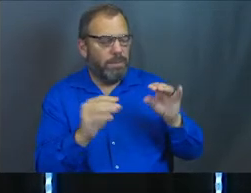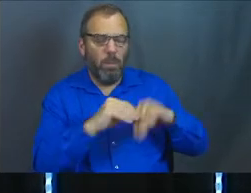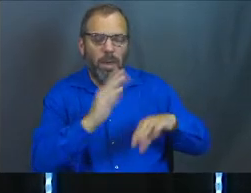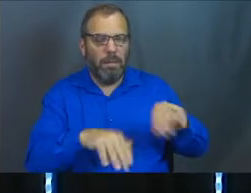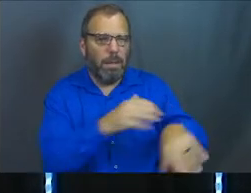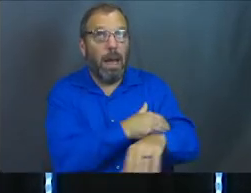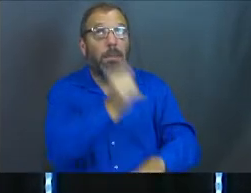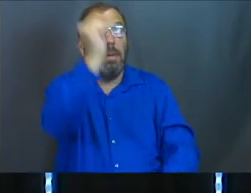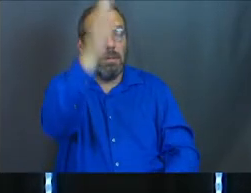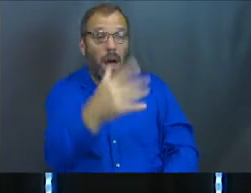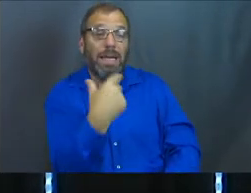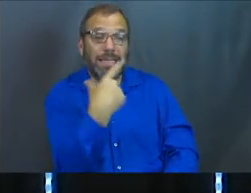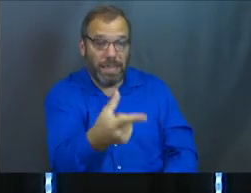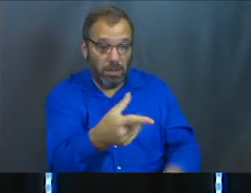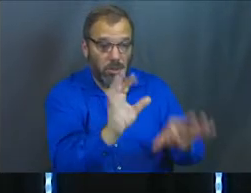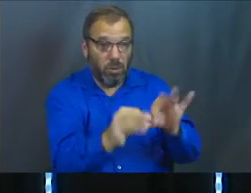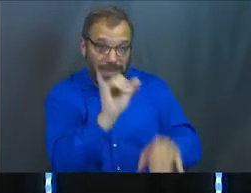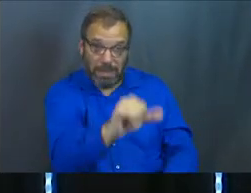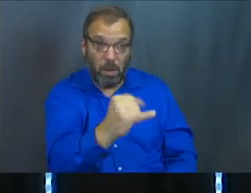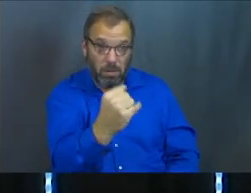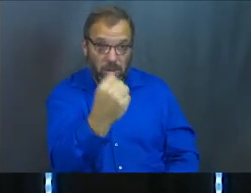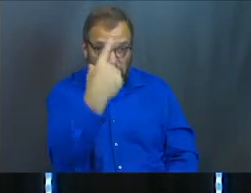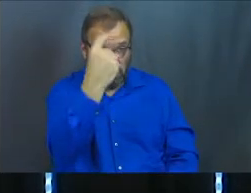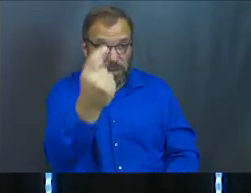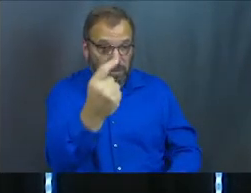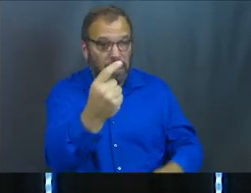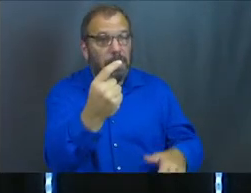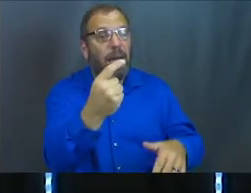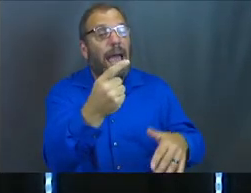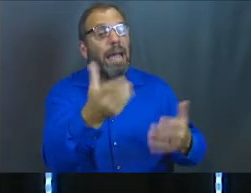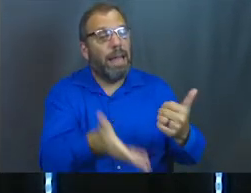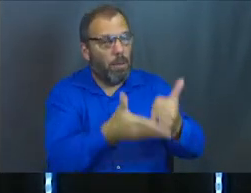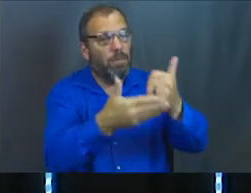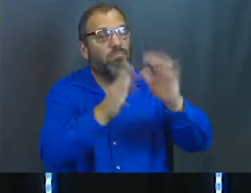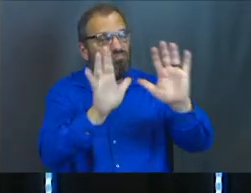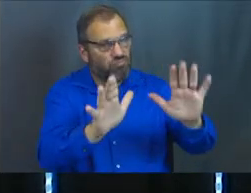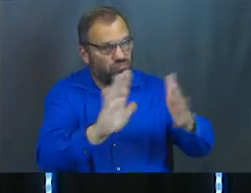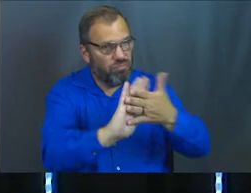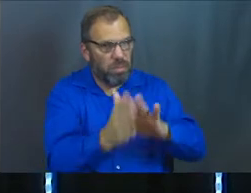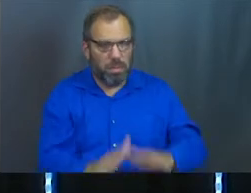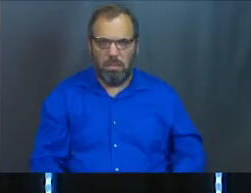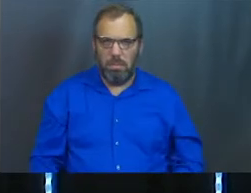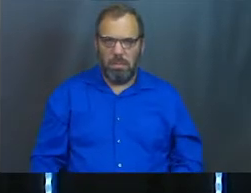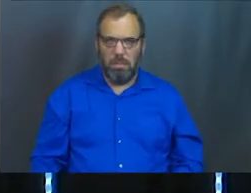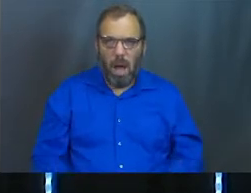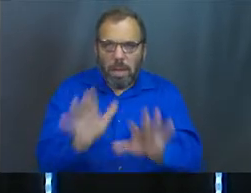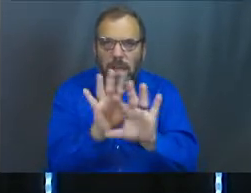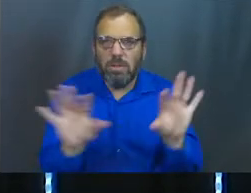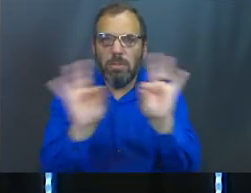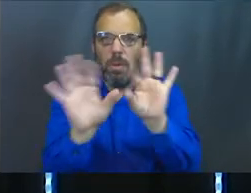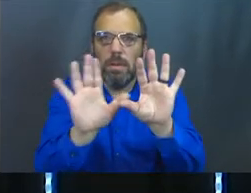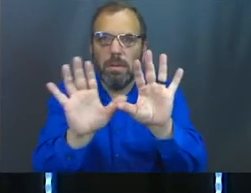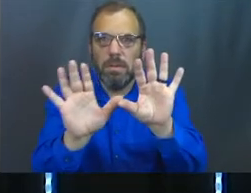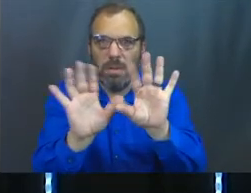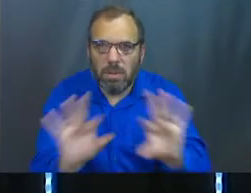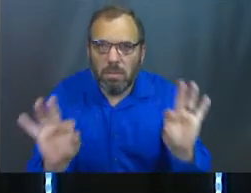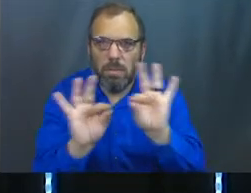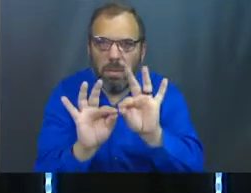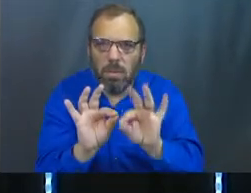But God can tell you what it means and set you at ease. Now, this is important. Don't miss this.